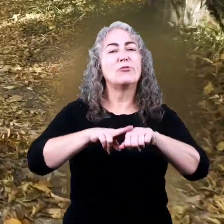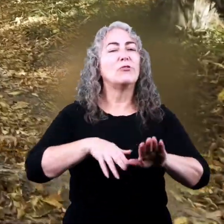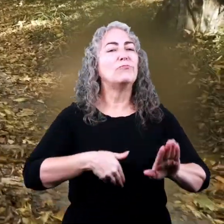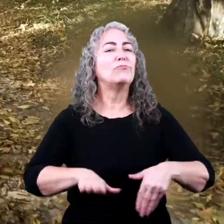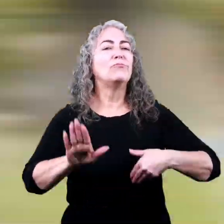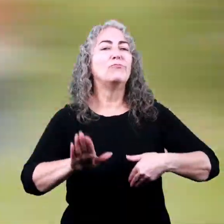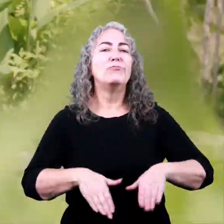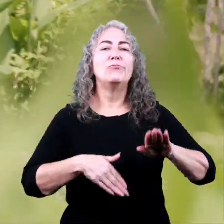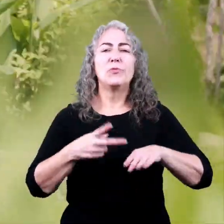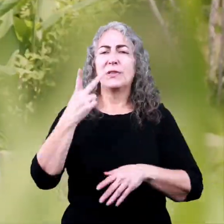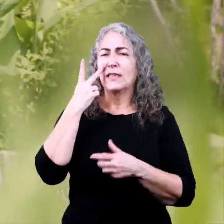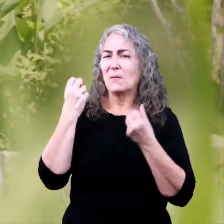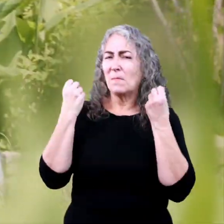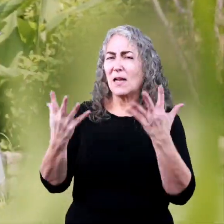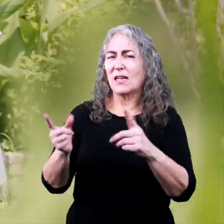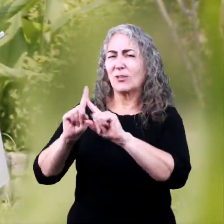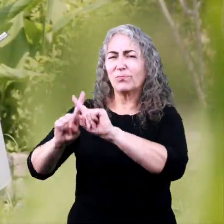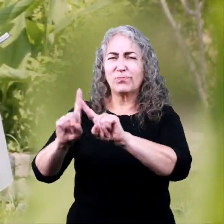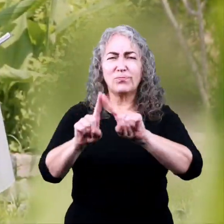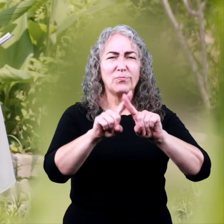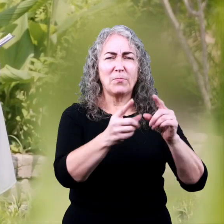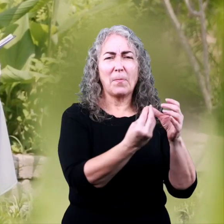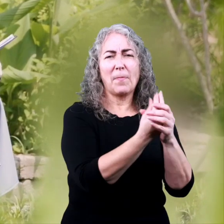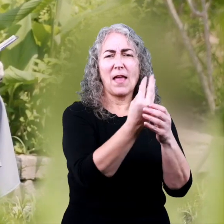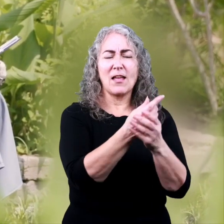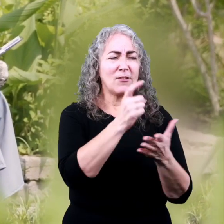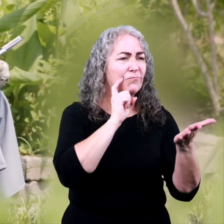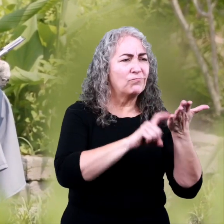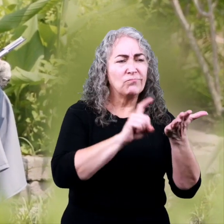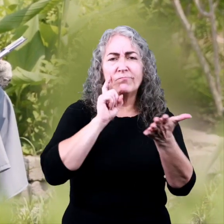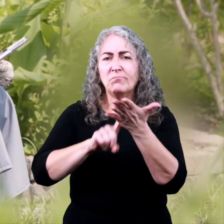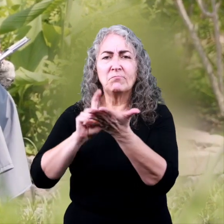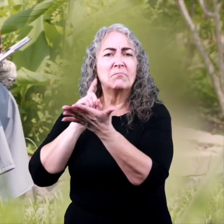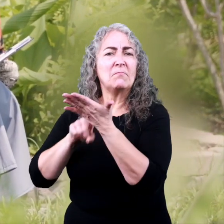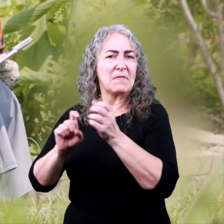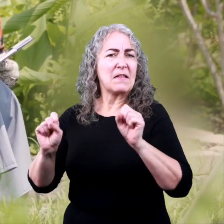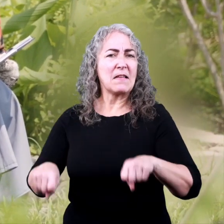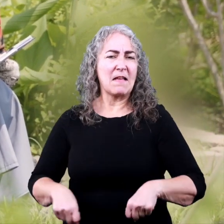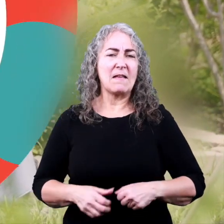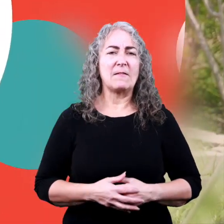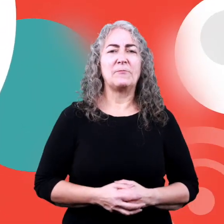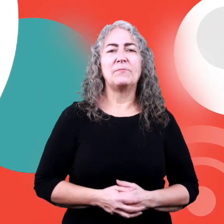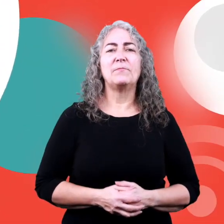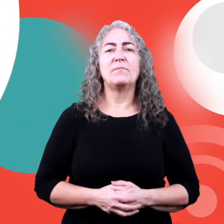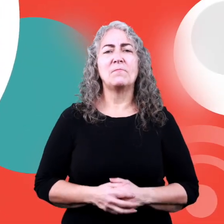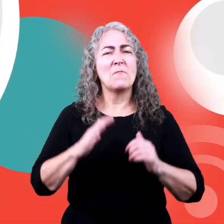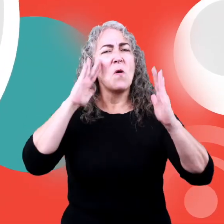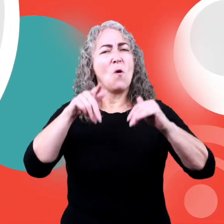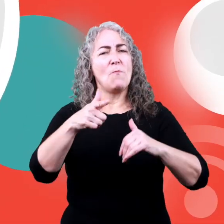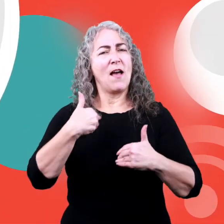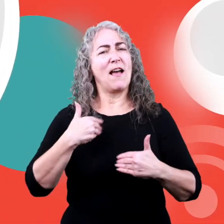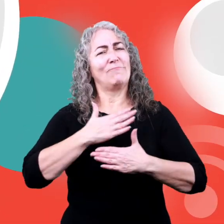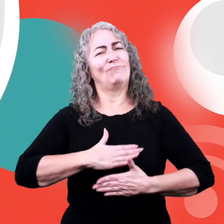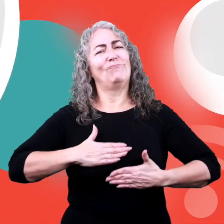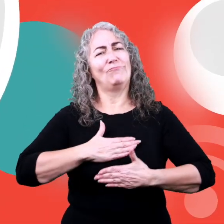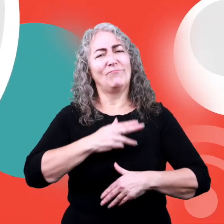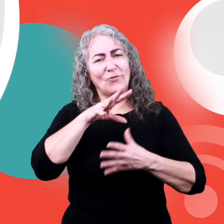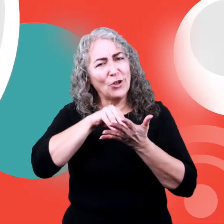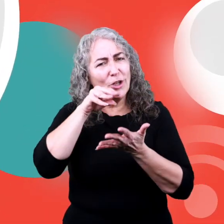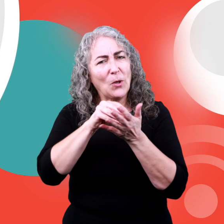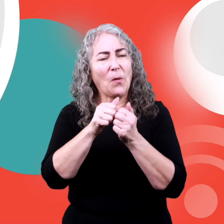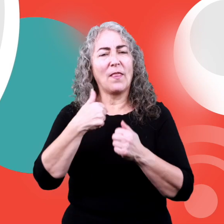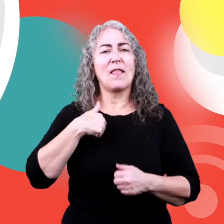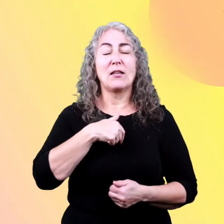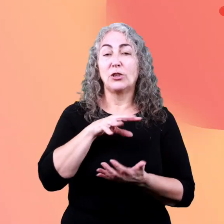a nature walk and see how many different types of plants you can identify. Hope you had fun learning with us!